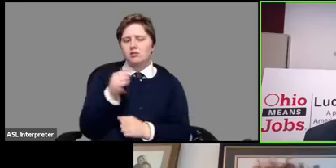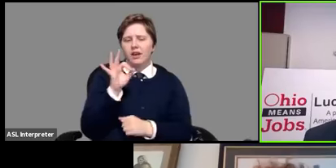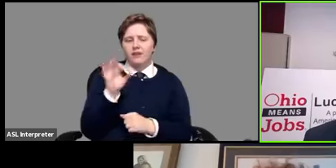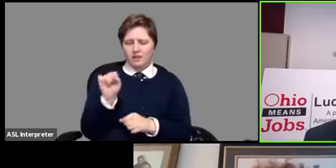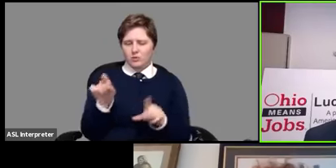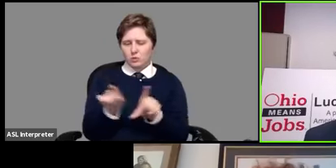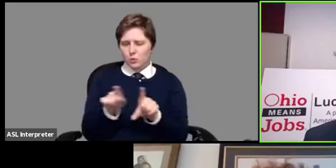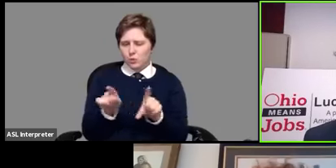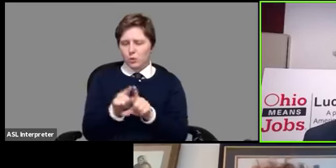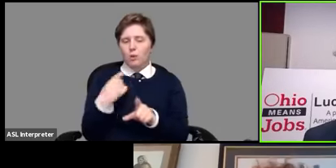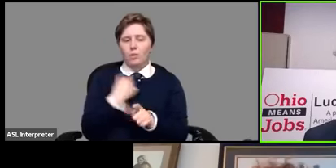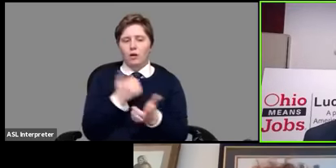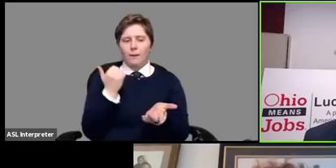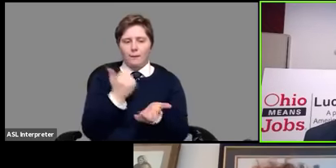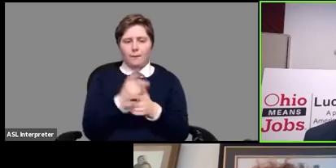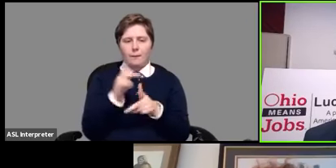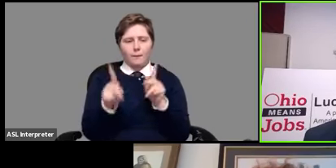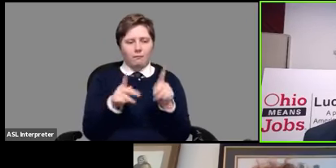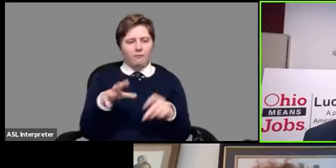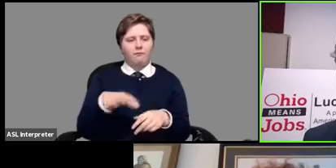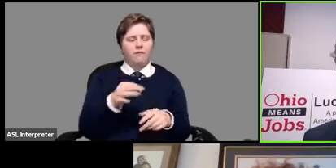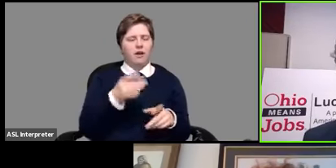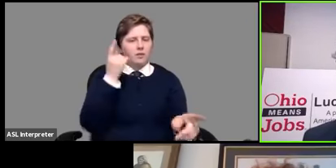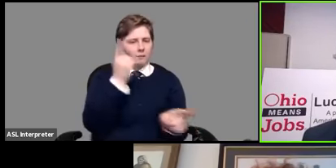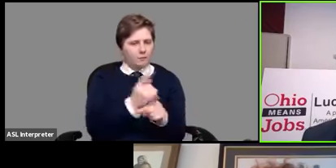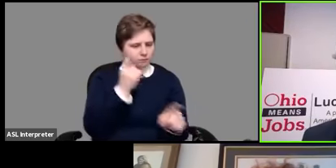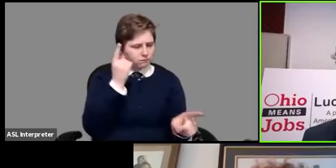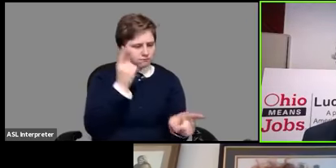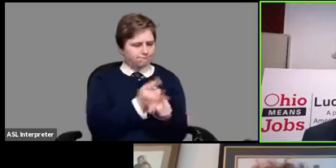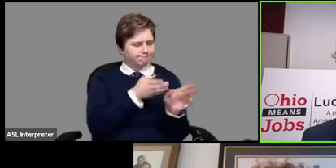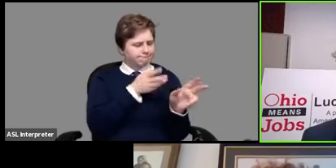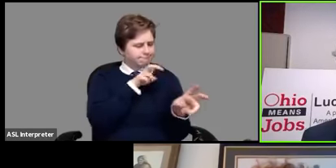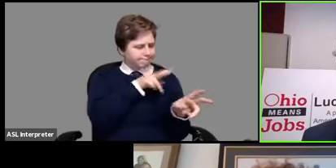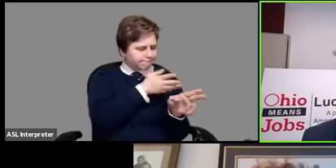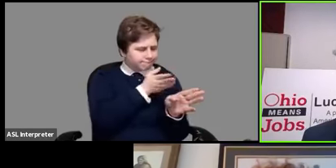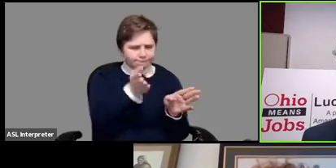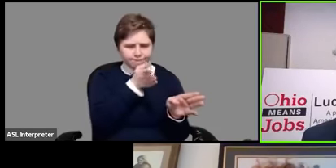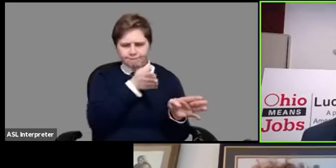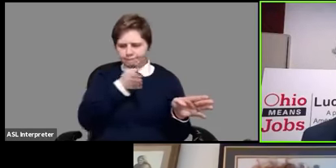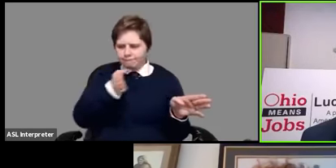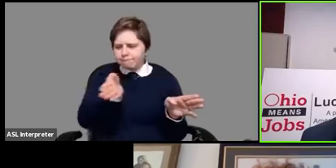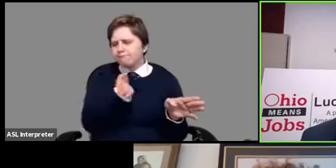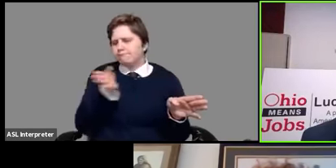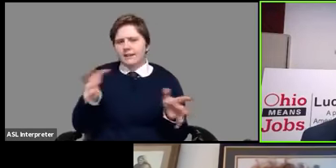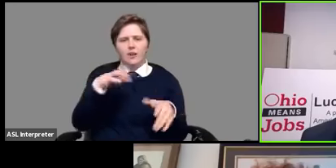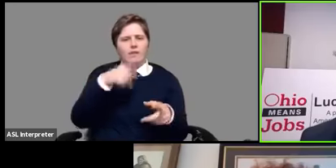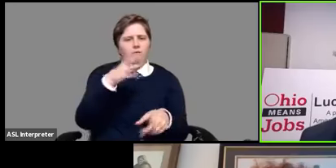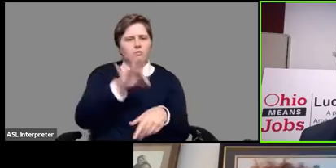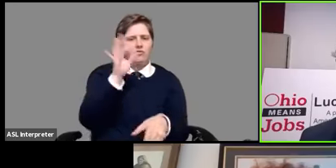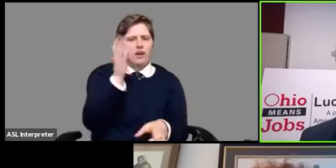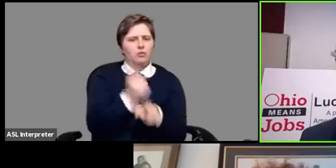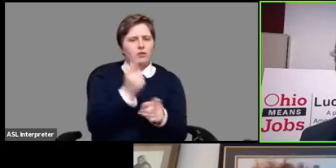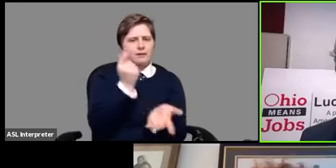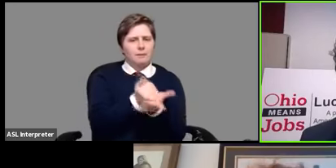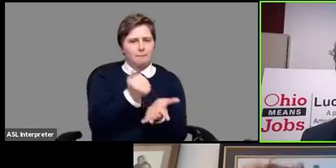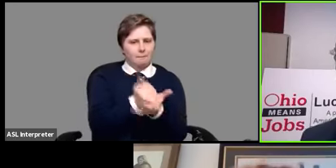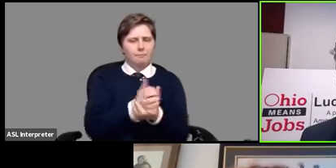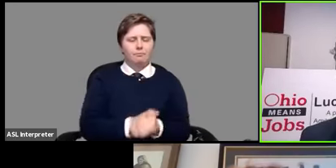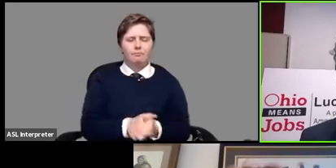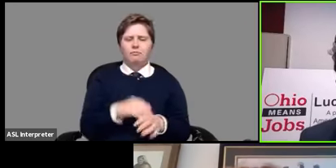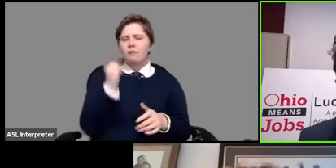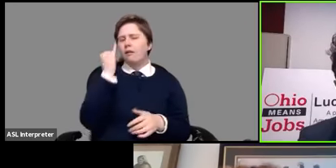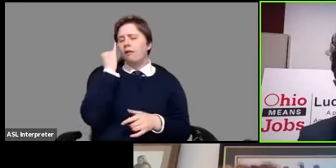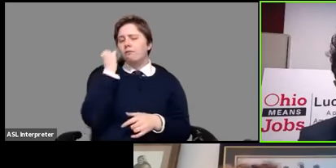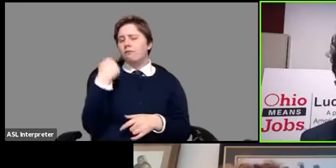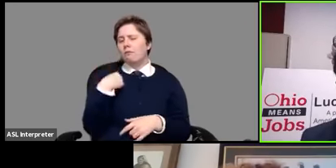also navigating people to the uh prop uh to the proper places where they can get the aid that they need and if i could just